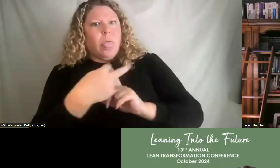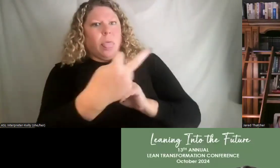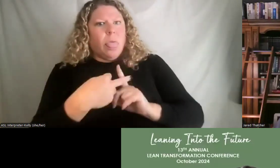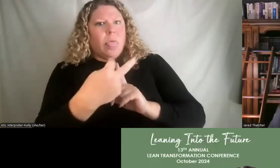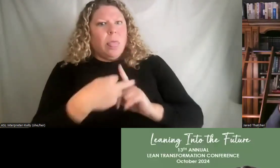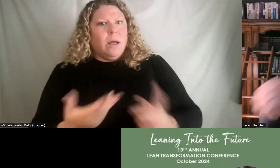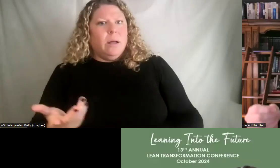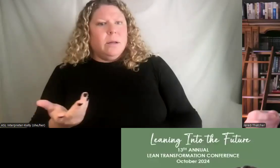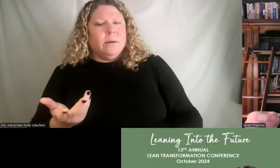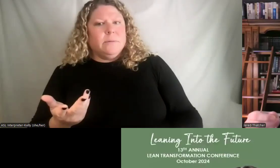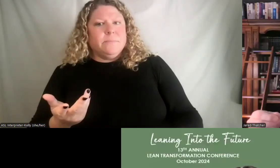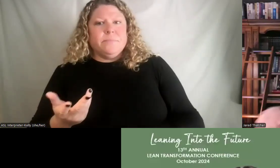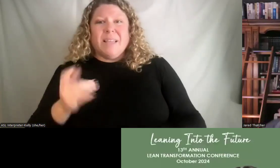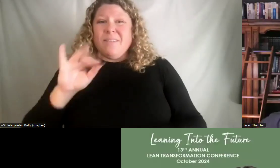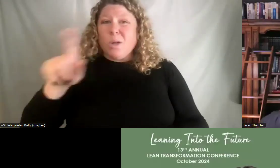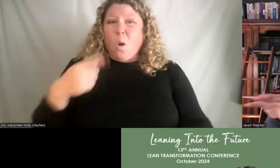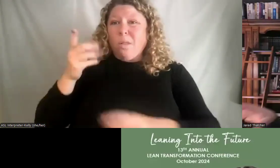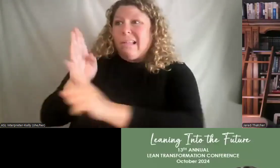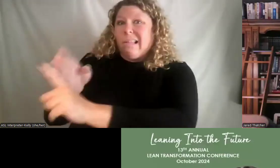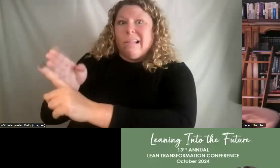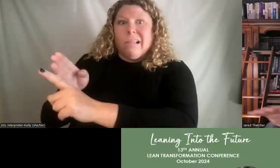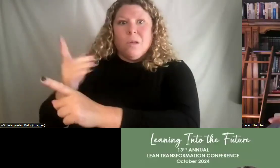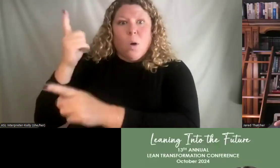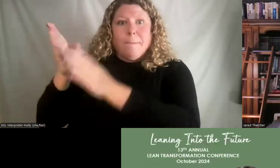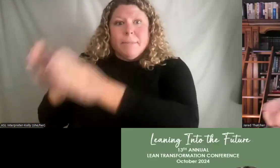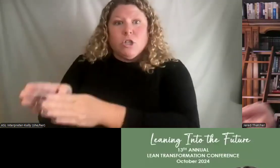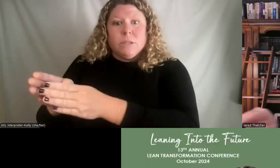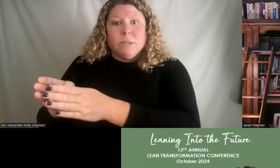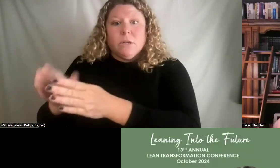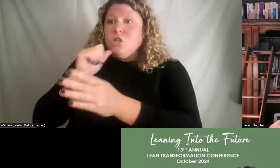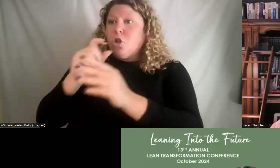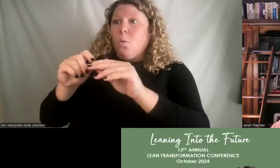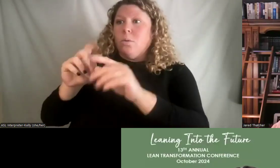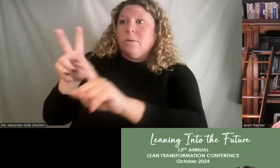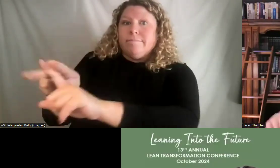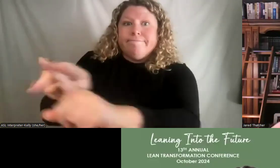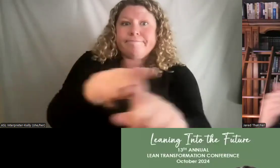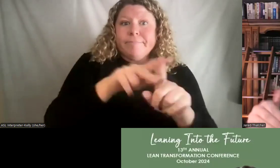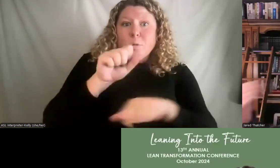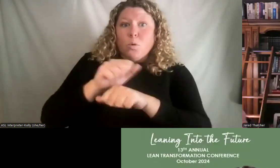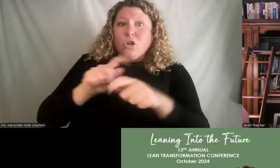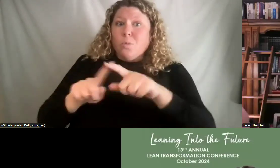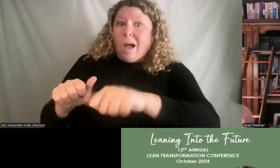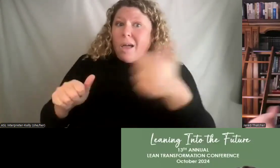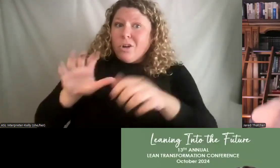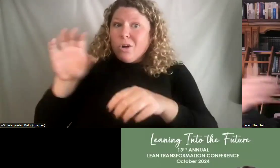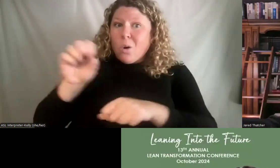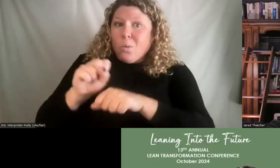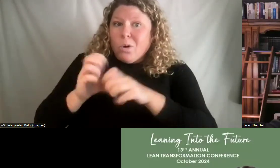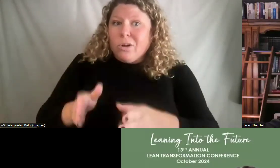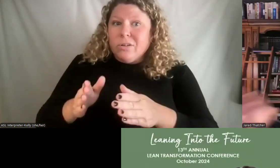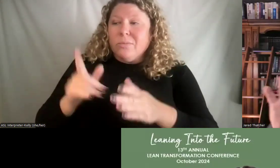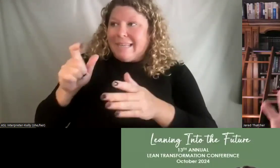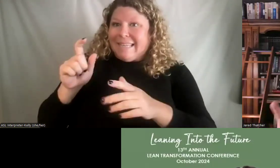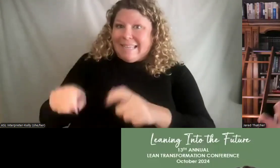we tend to rely on one person and we don't spread the work and we don't spread what we're doing and help other people to develop and to learn